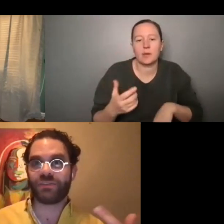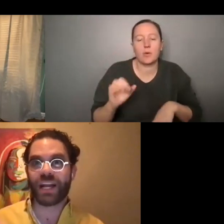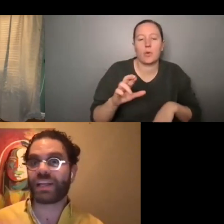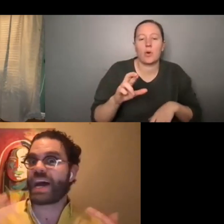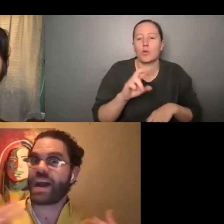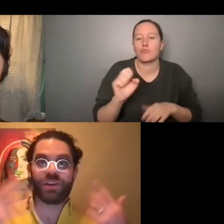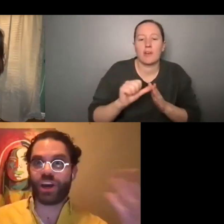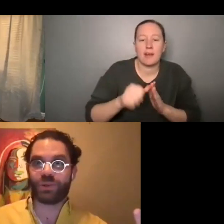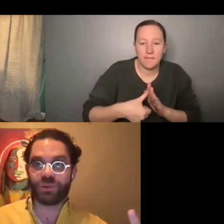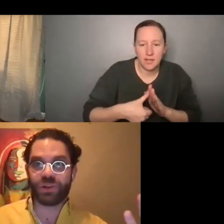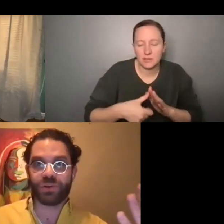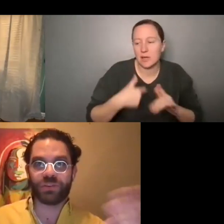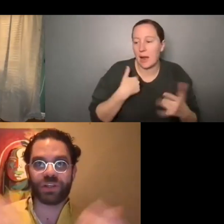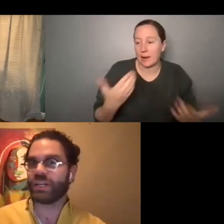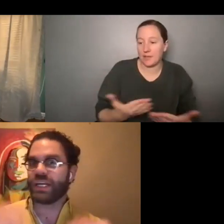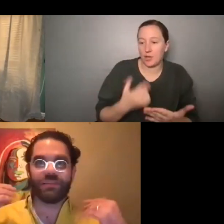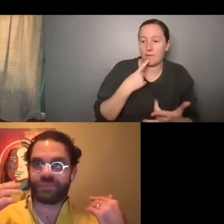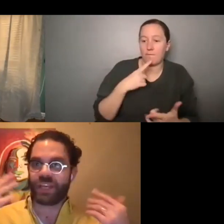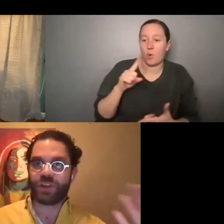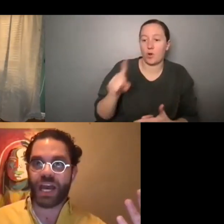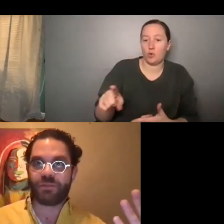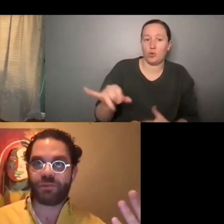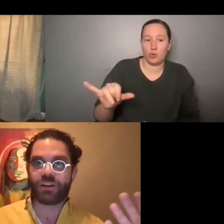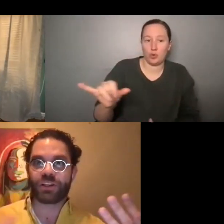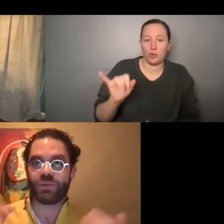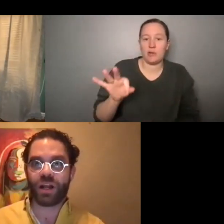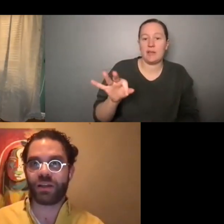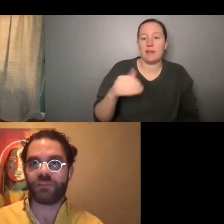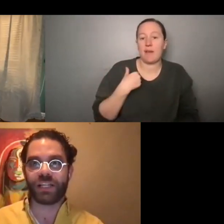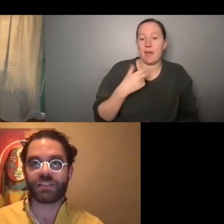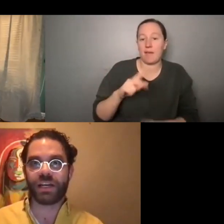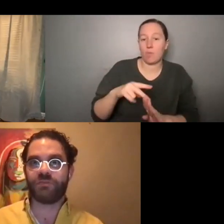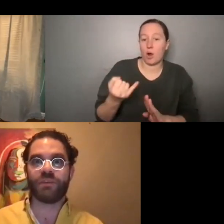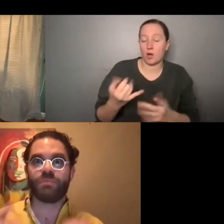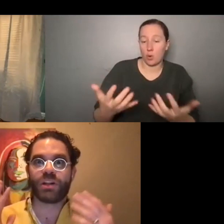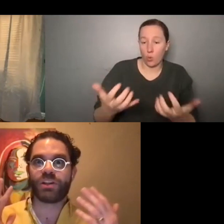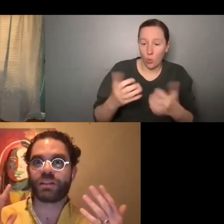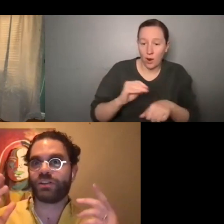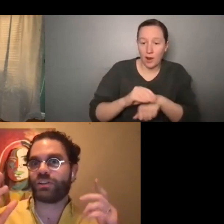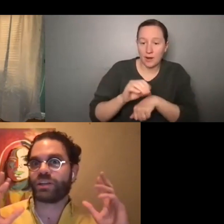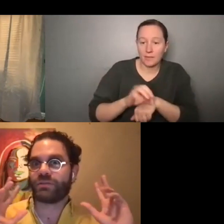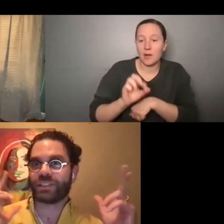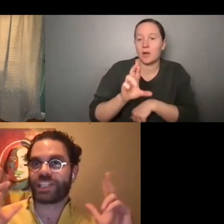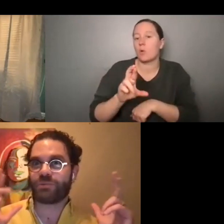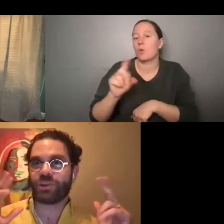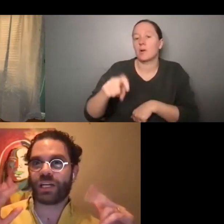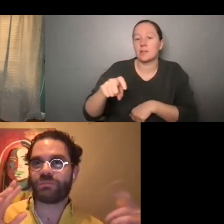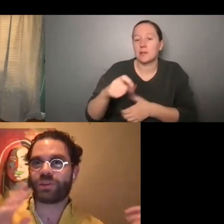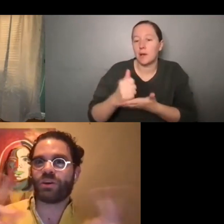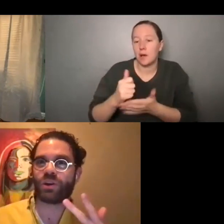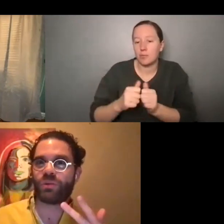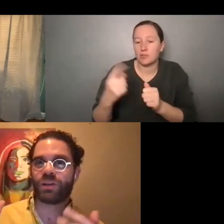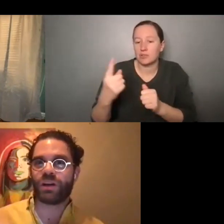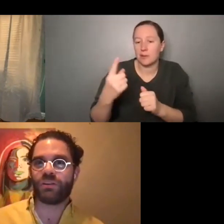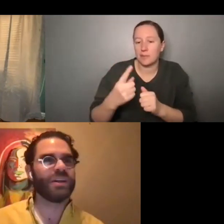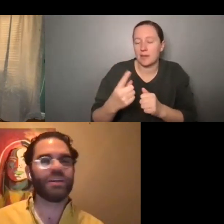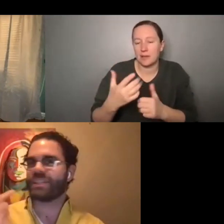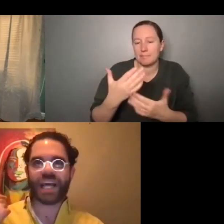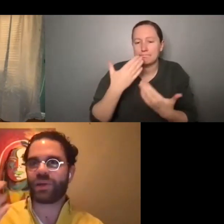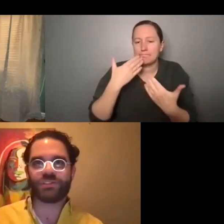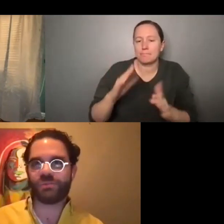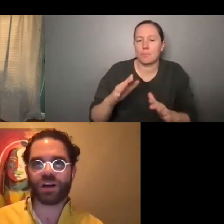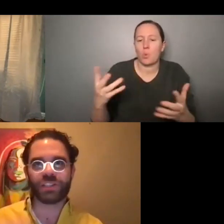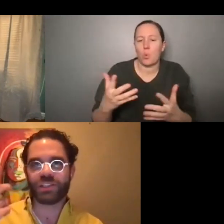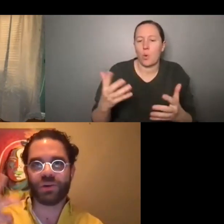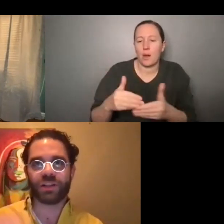reiterating the fact that I'm here to help you too. You know, if you have a project you want advice on, if you have a project that you're conceptualizing, but you don't know where to go,